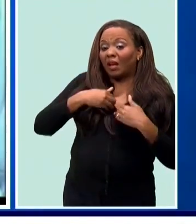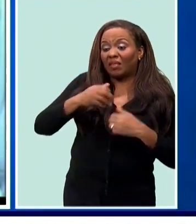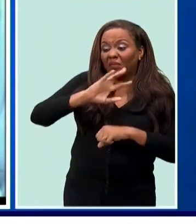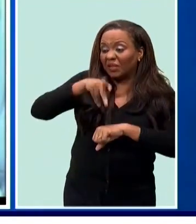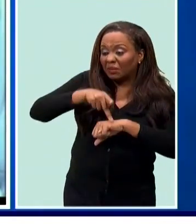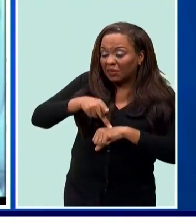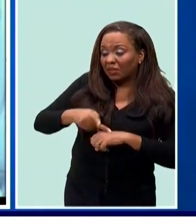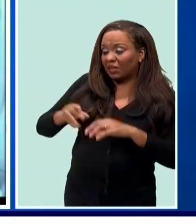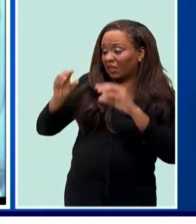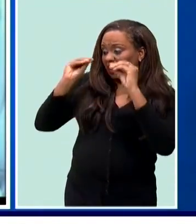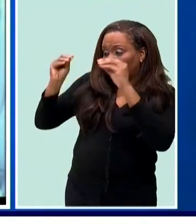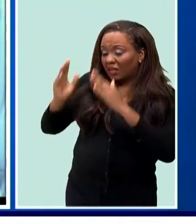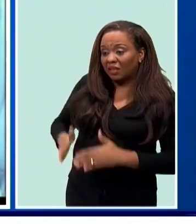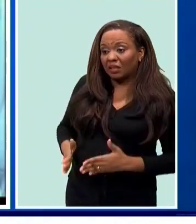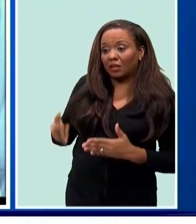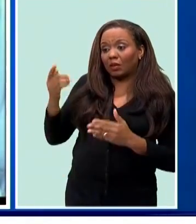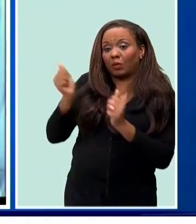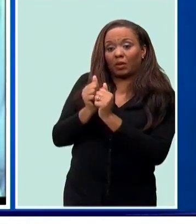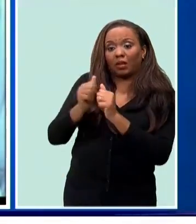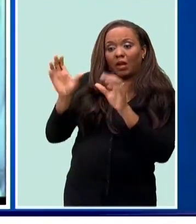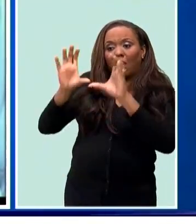anybody for that matter on contract.